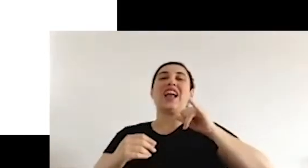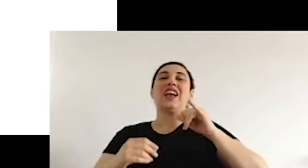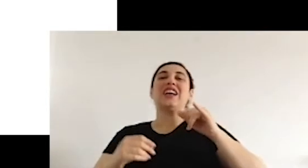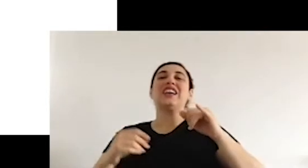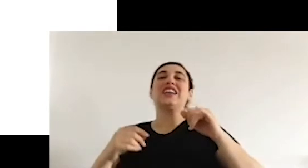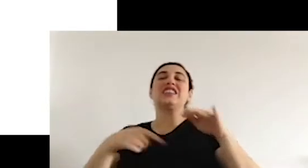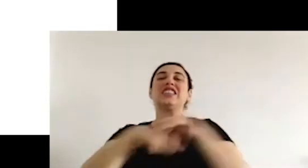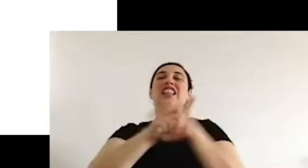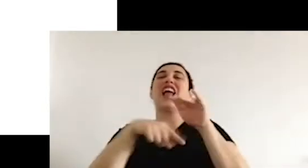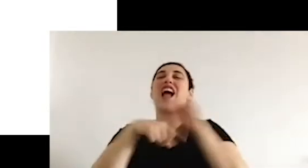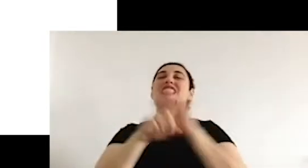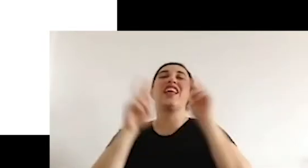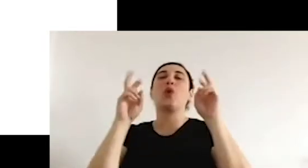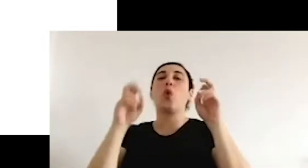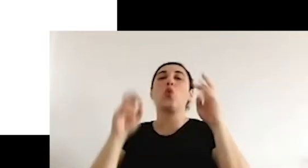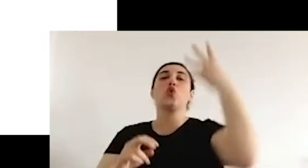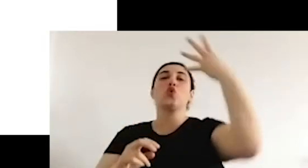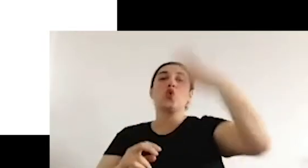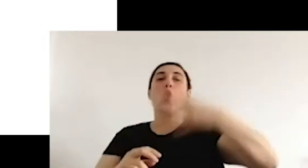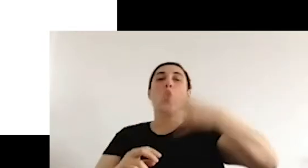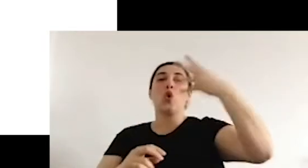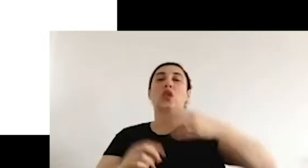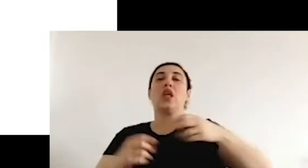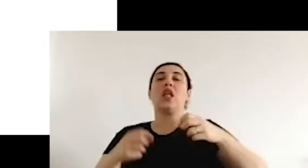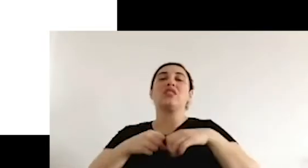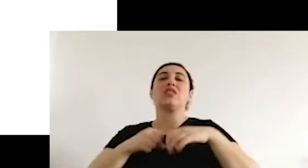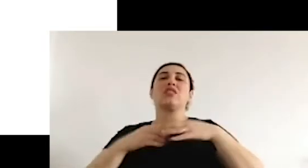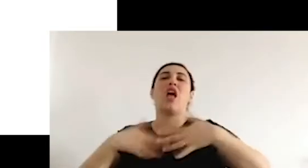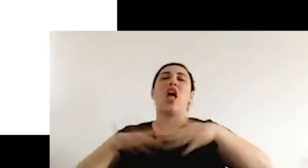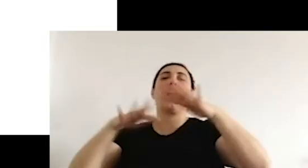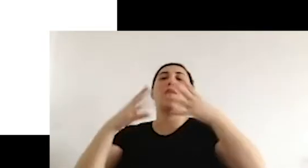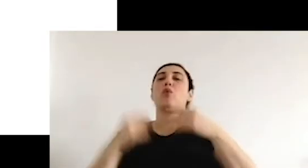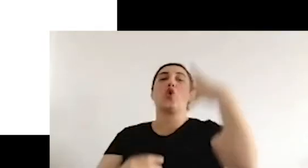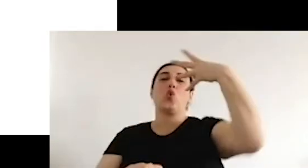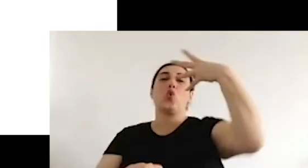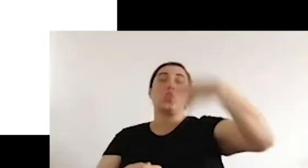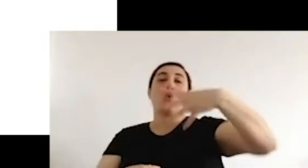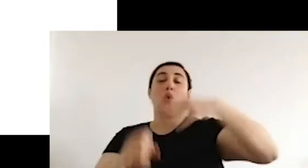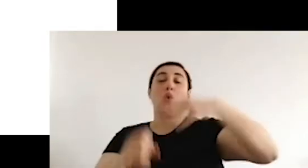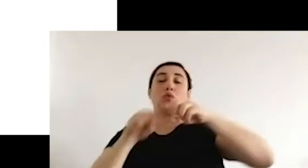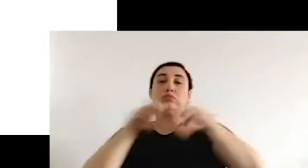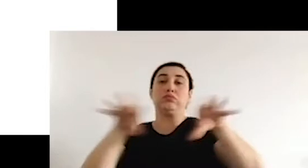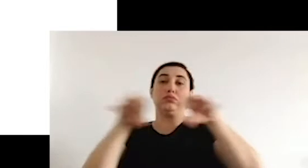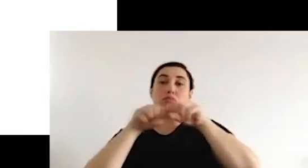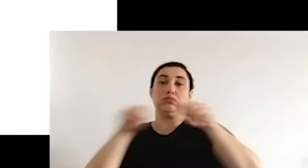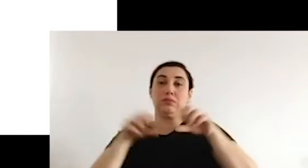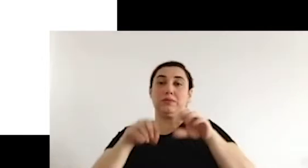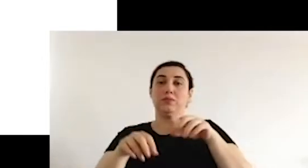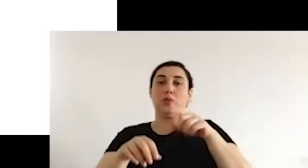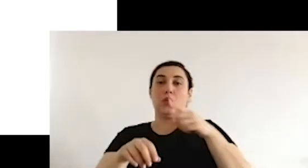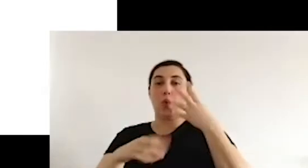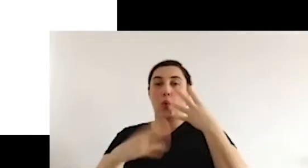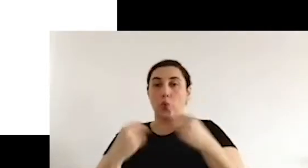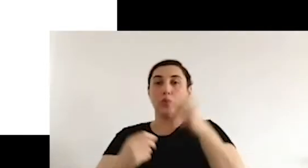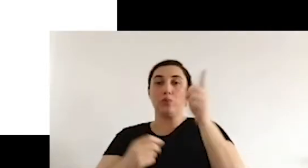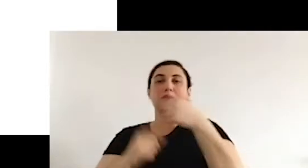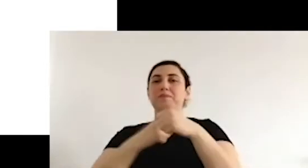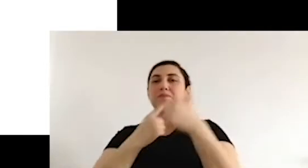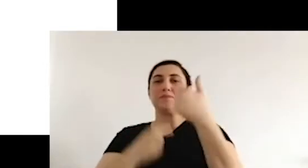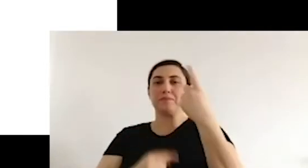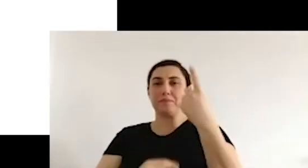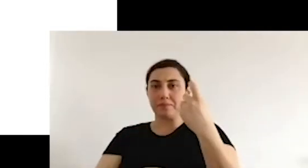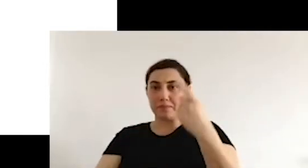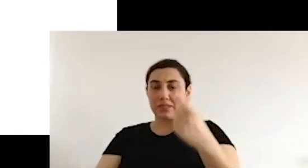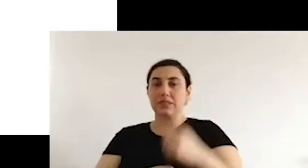They define the different waves or fluctuations of populism, and they look into that